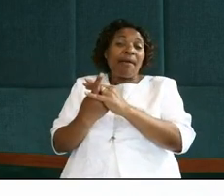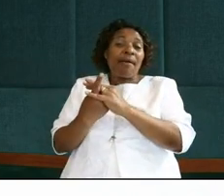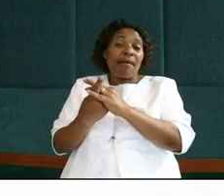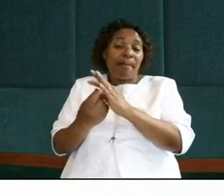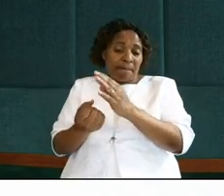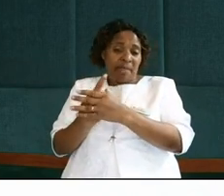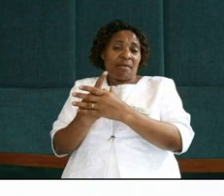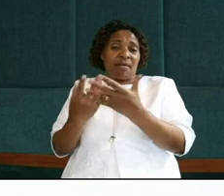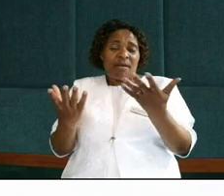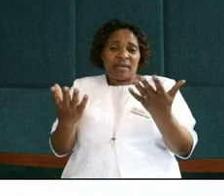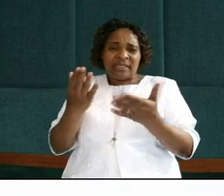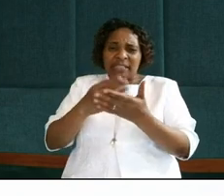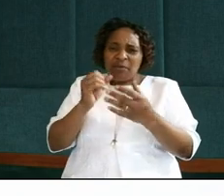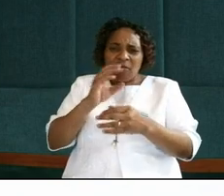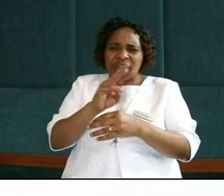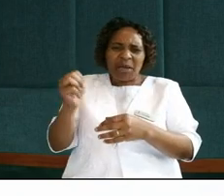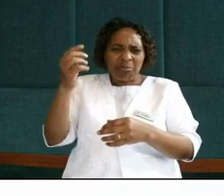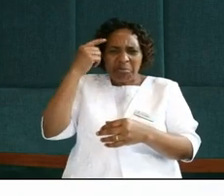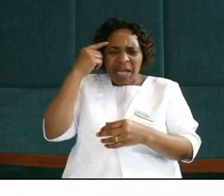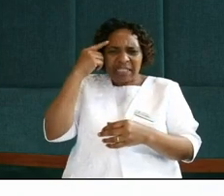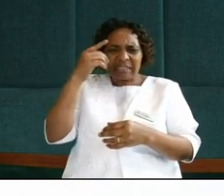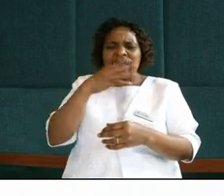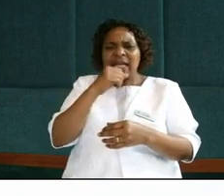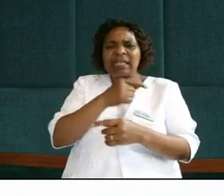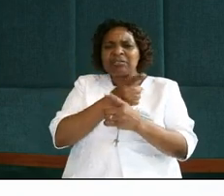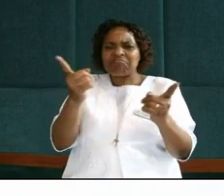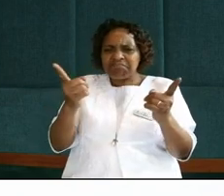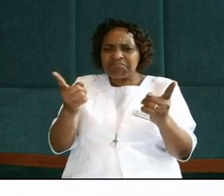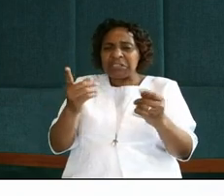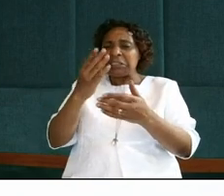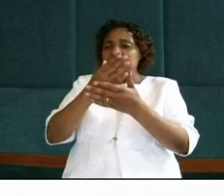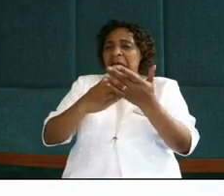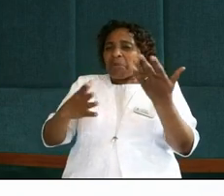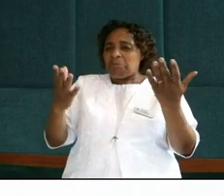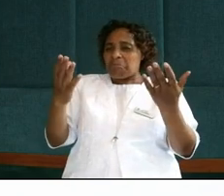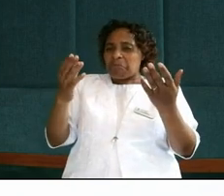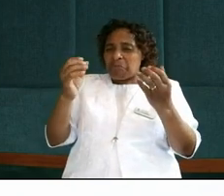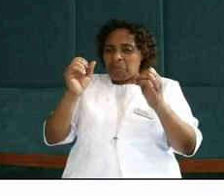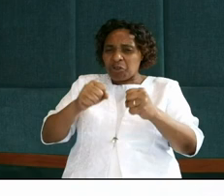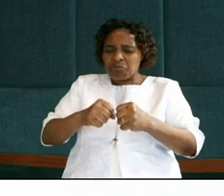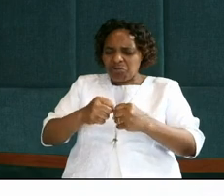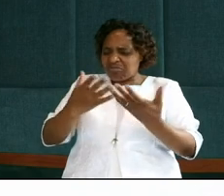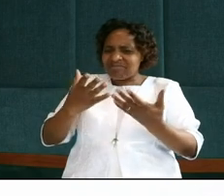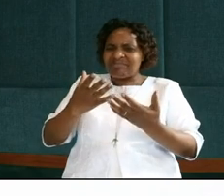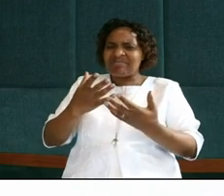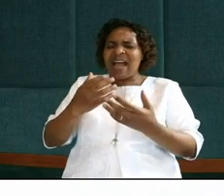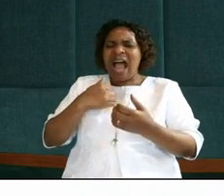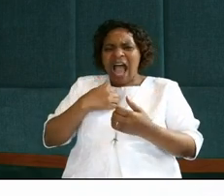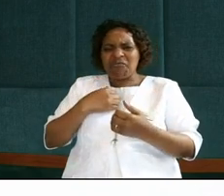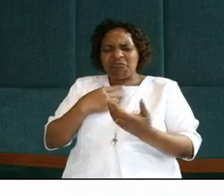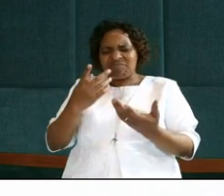may harbor hateful thoughts about others. Some be holding on a grudge against someone